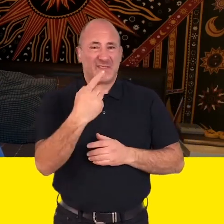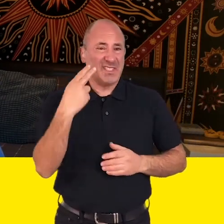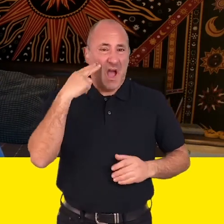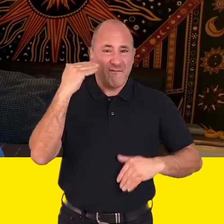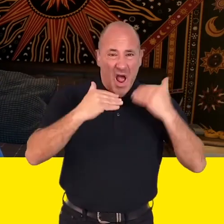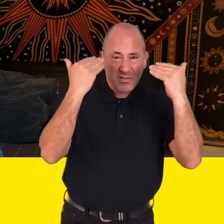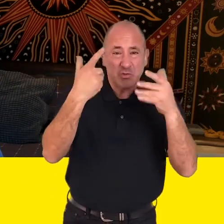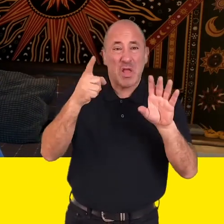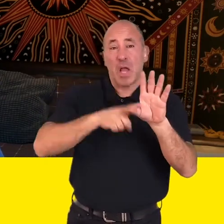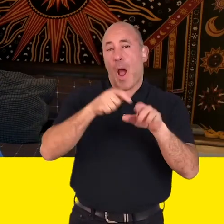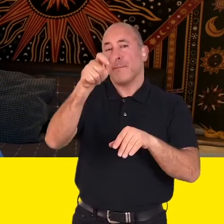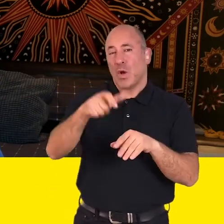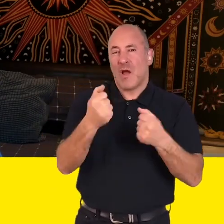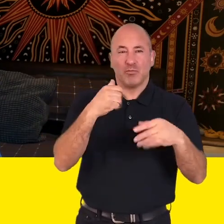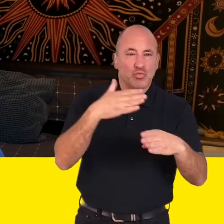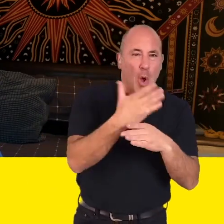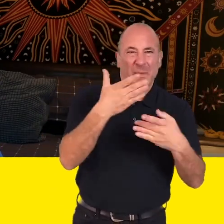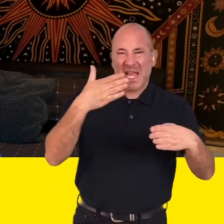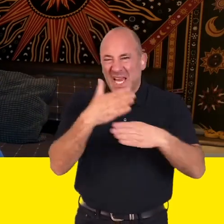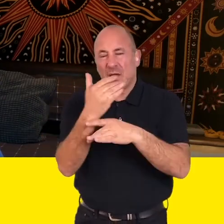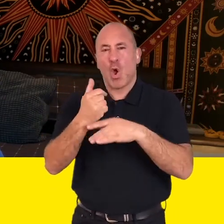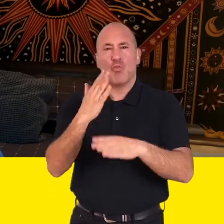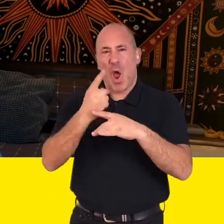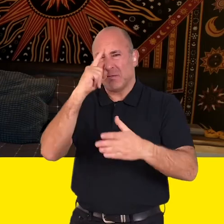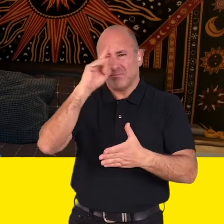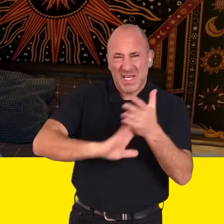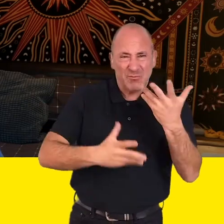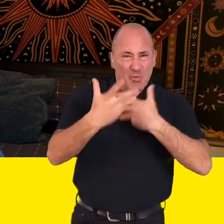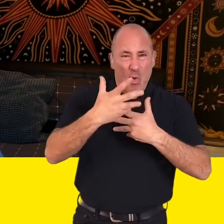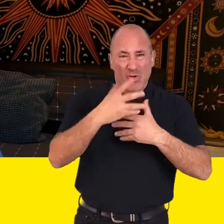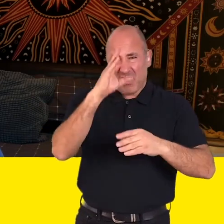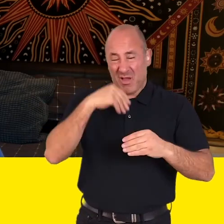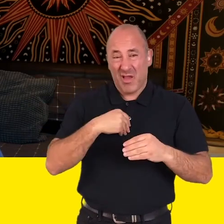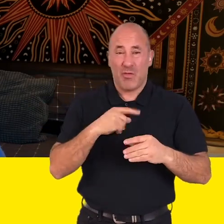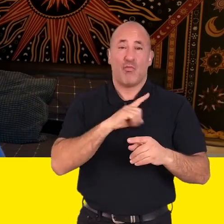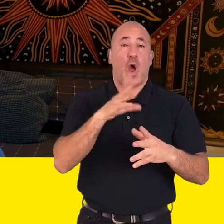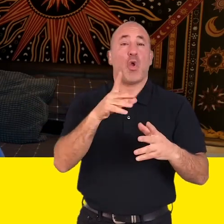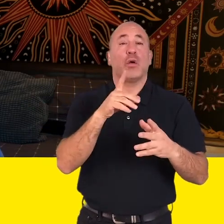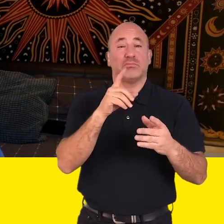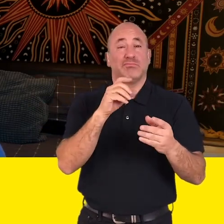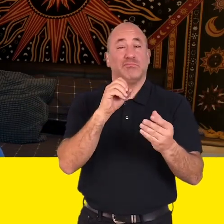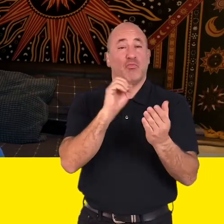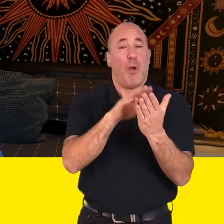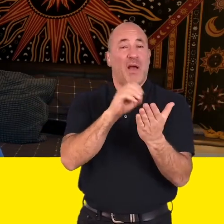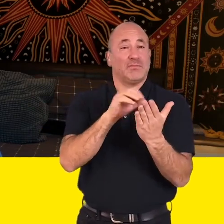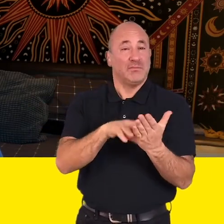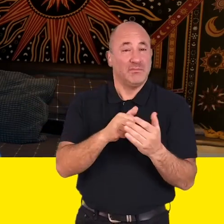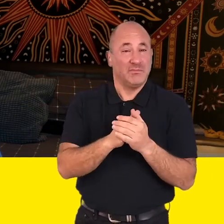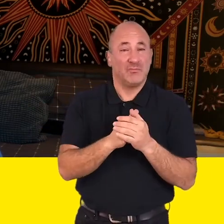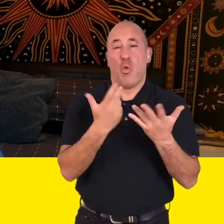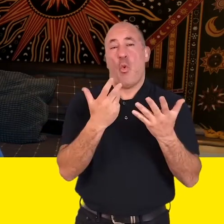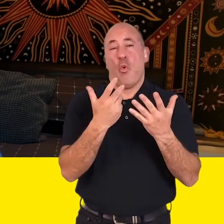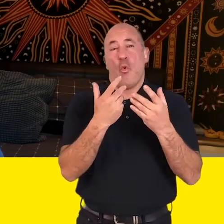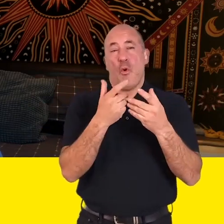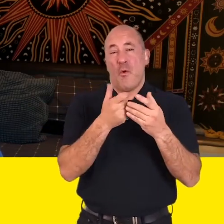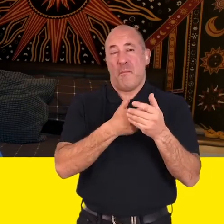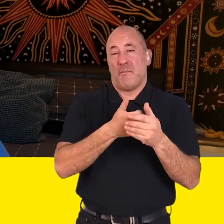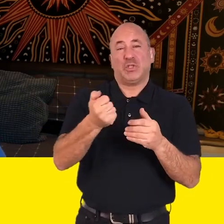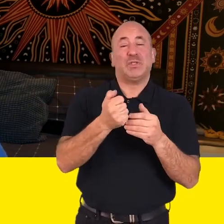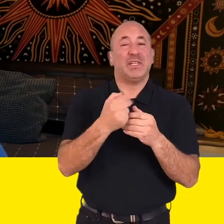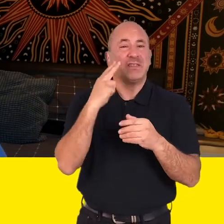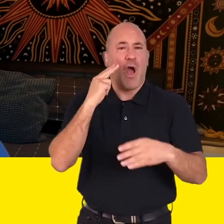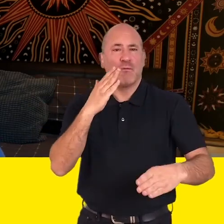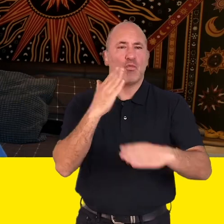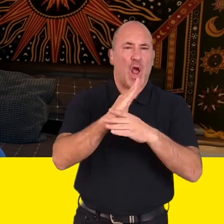If you're a deaf adult or young person with a job careers or work experience story that you'd like to tell please comment on this video or